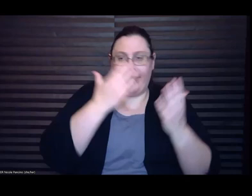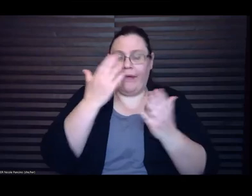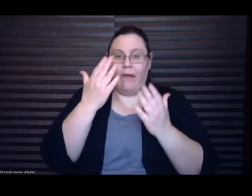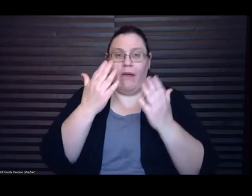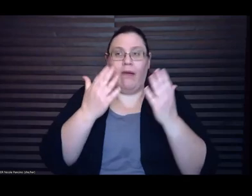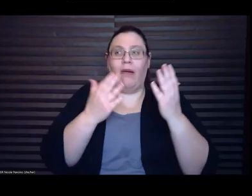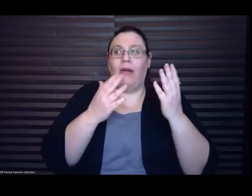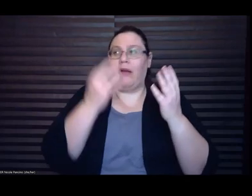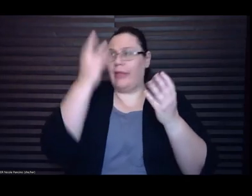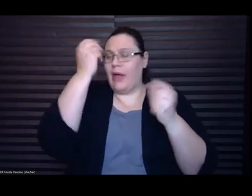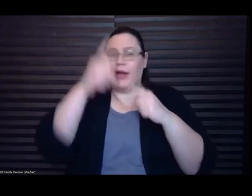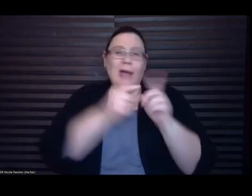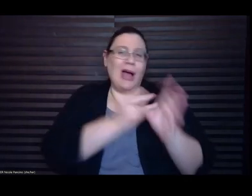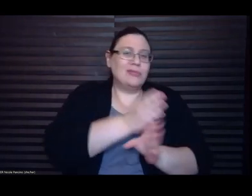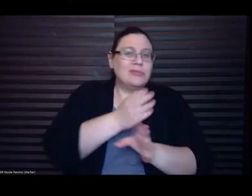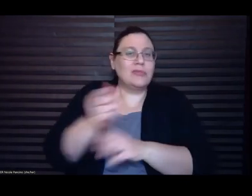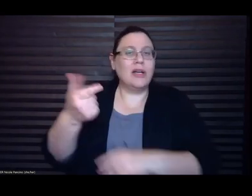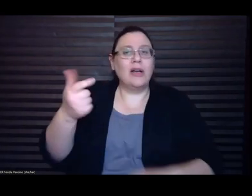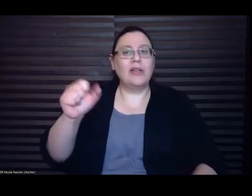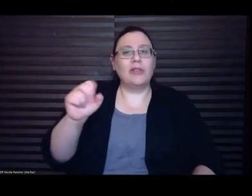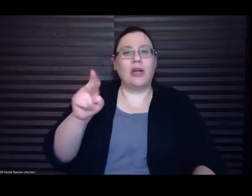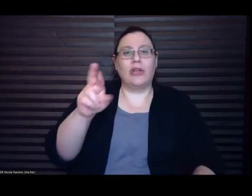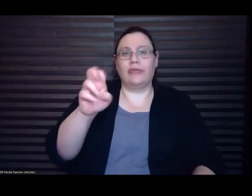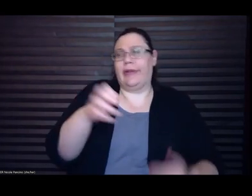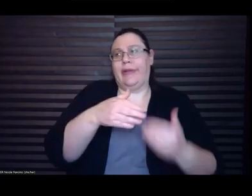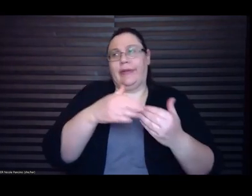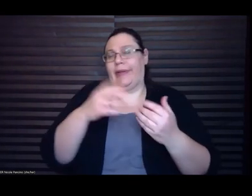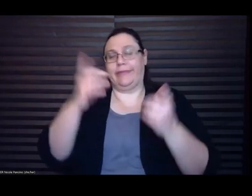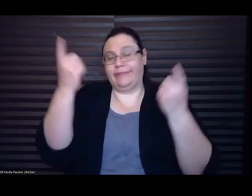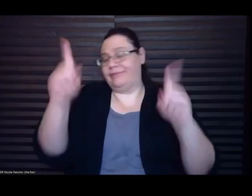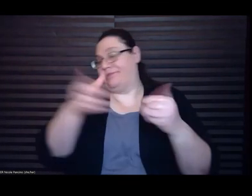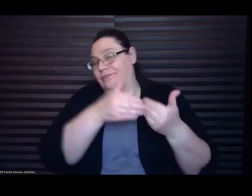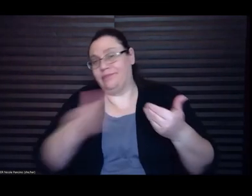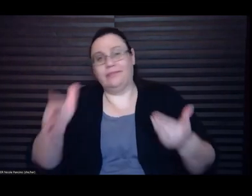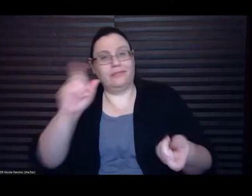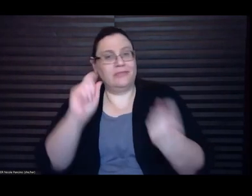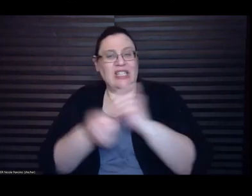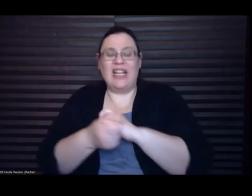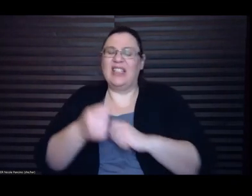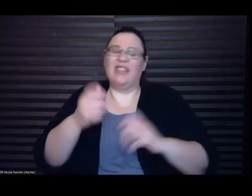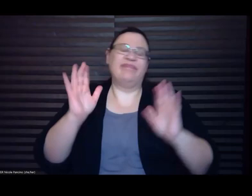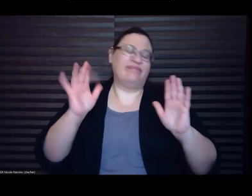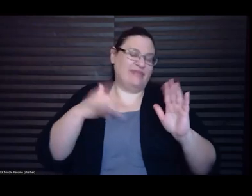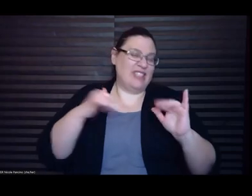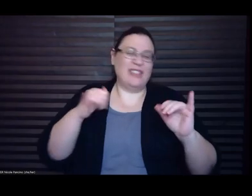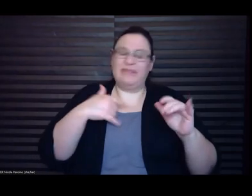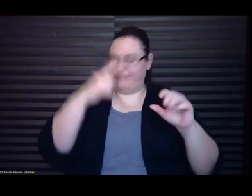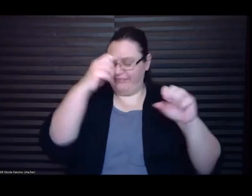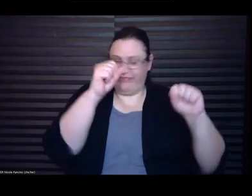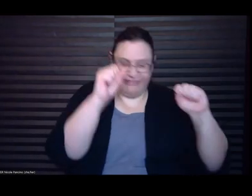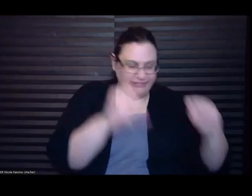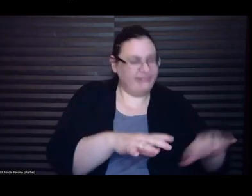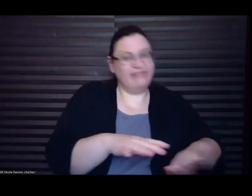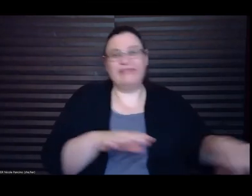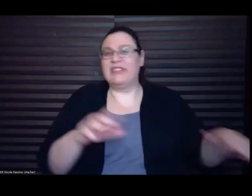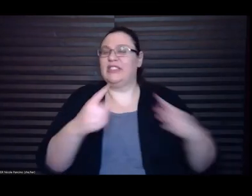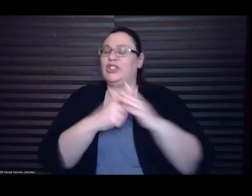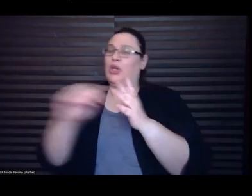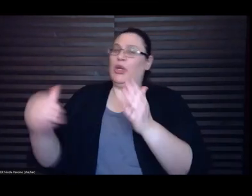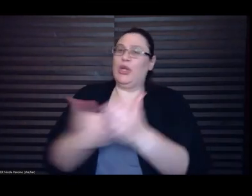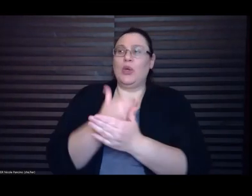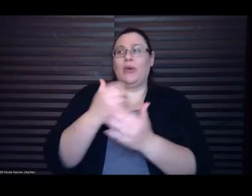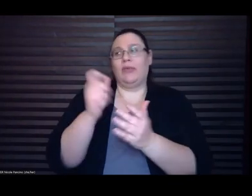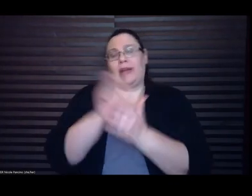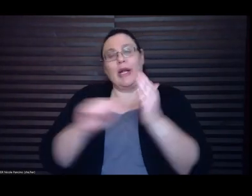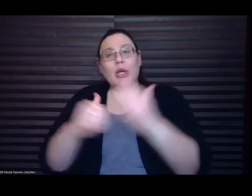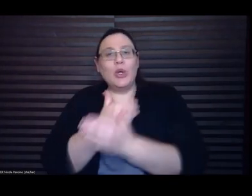to, like, I kind of also started over and, like, started writing new work that I thought exciting. And it would feel like something was correct. Like, in my